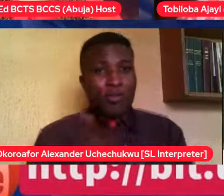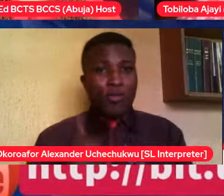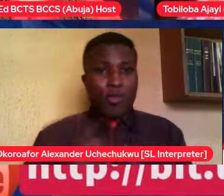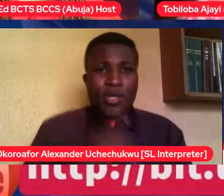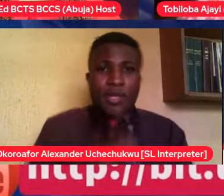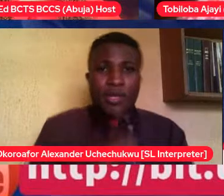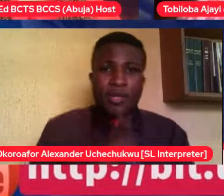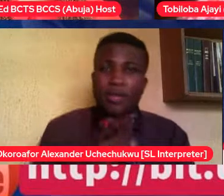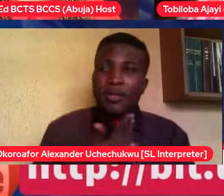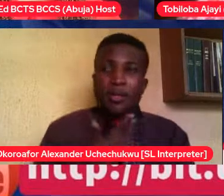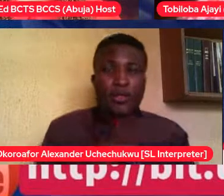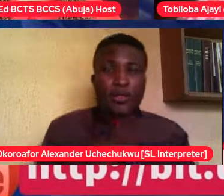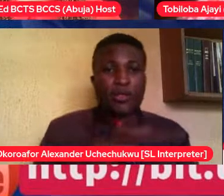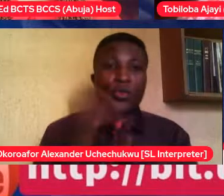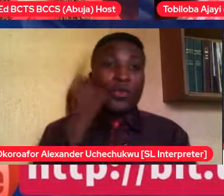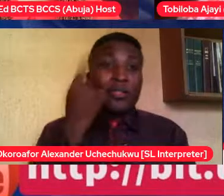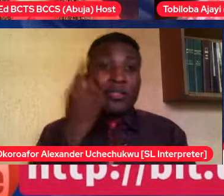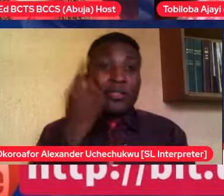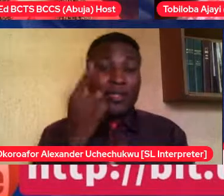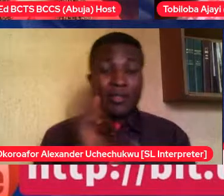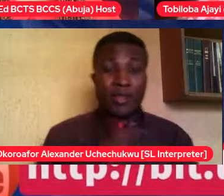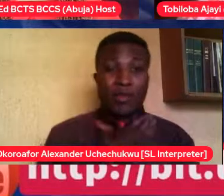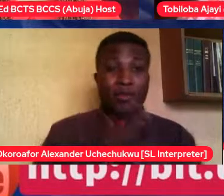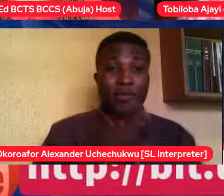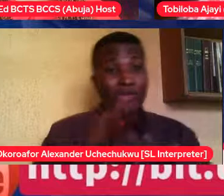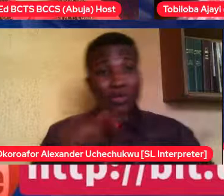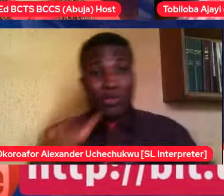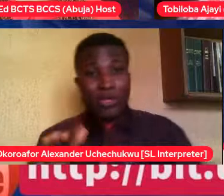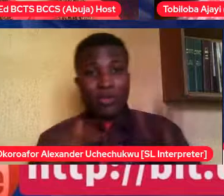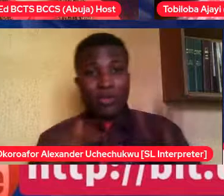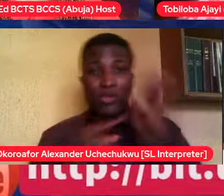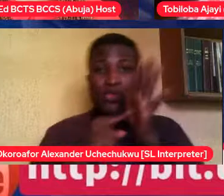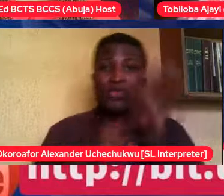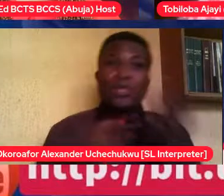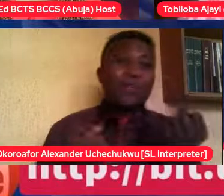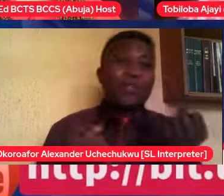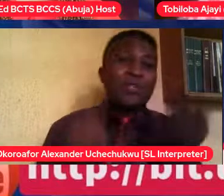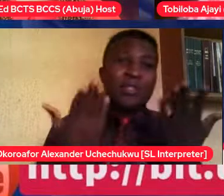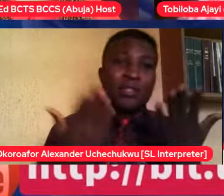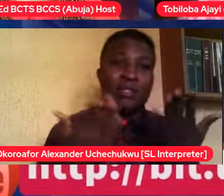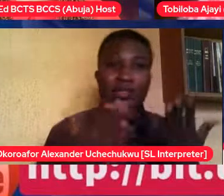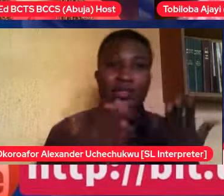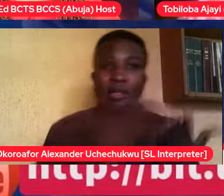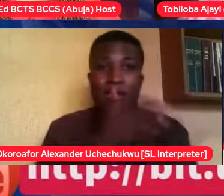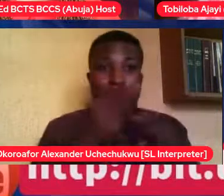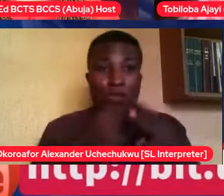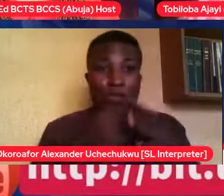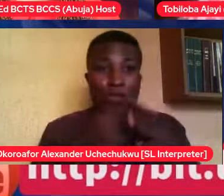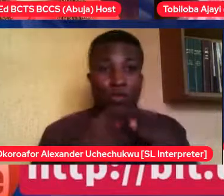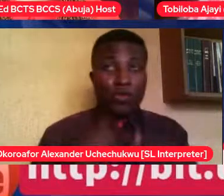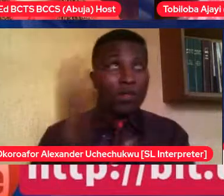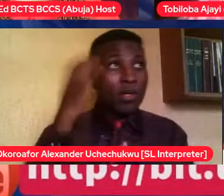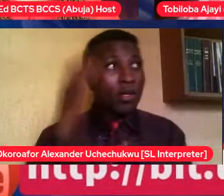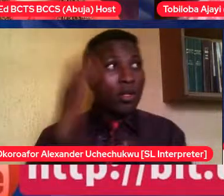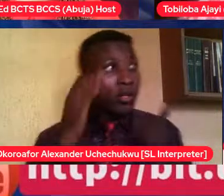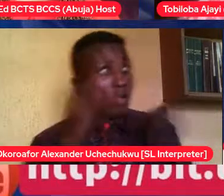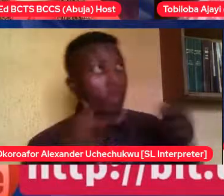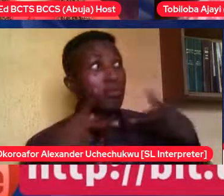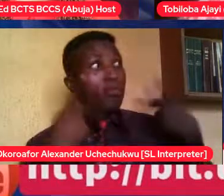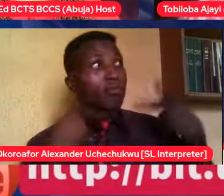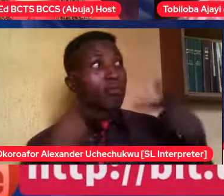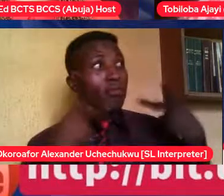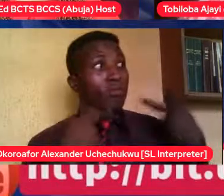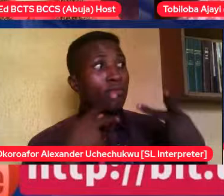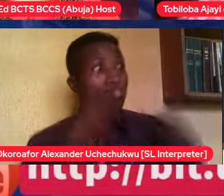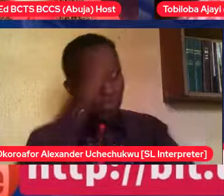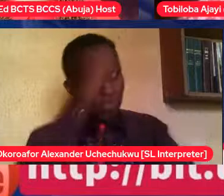so much from so many things and then you start hearing this pastor's daughter is pregnant, pastor's son has pregnanted somebody. And you'll be